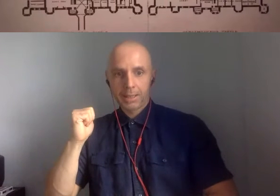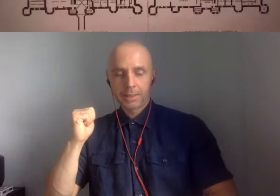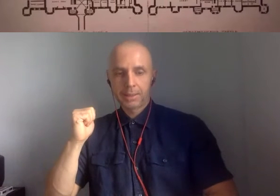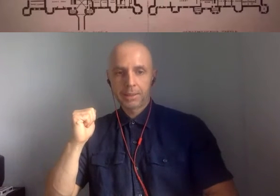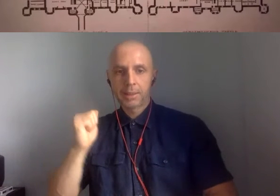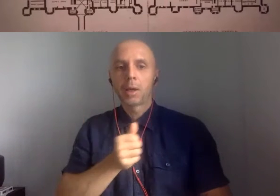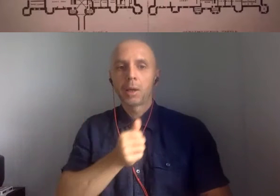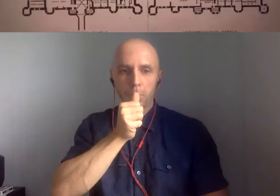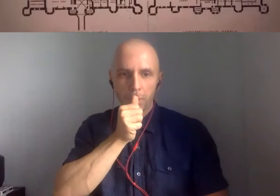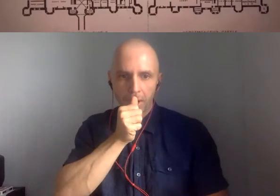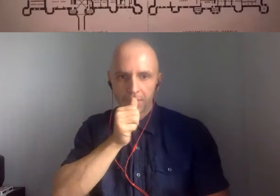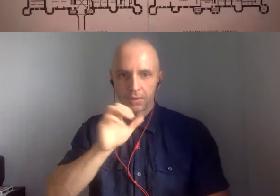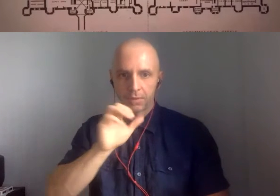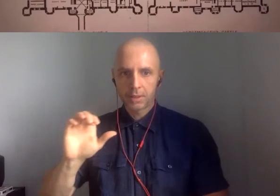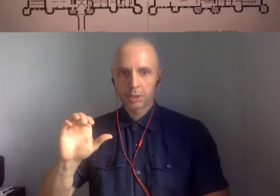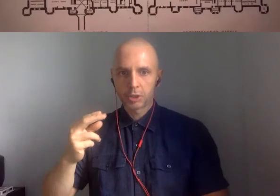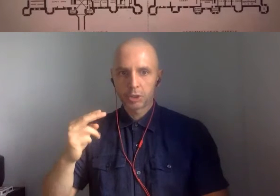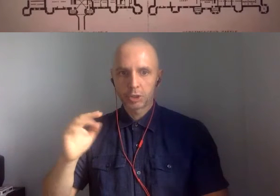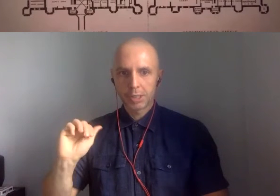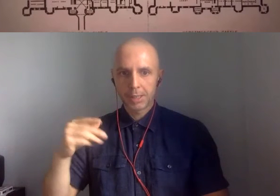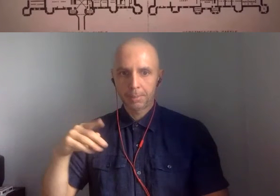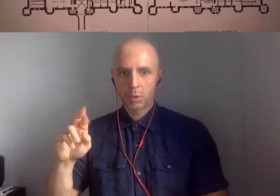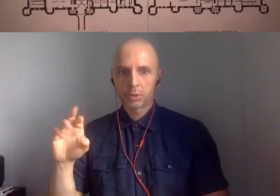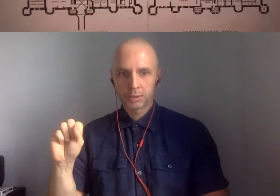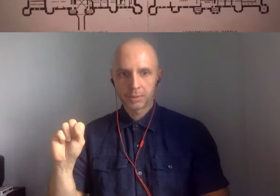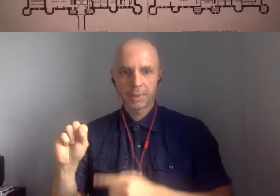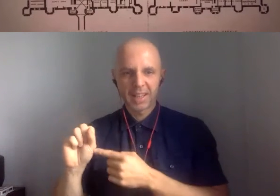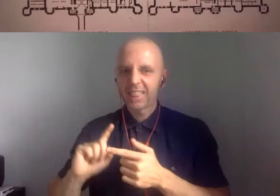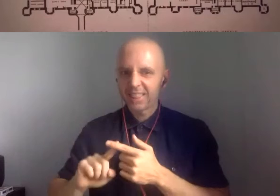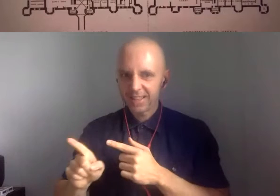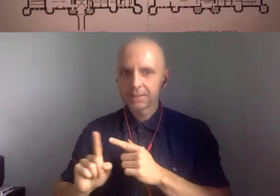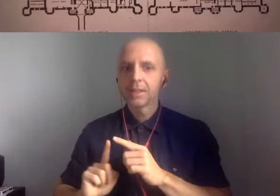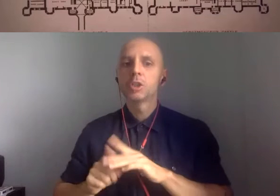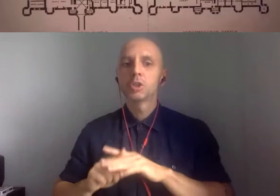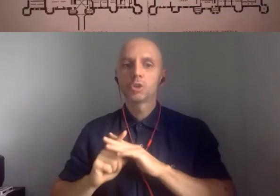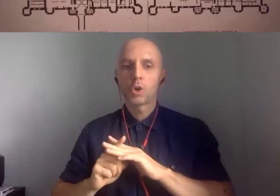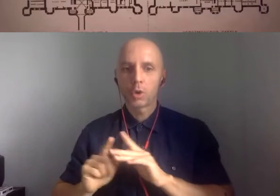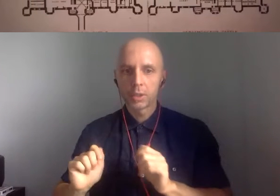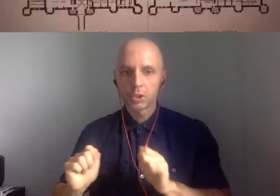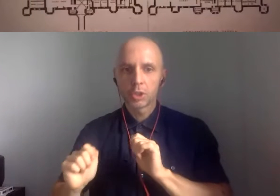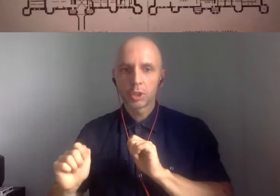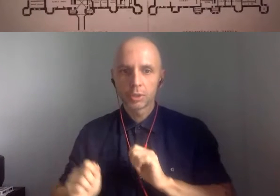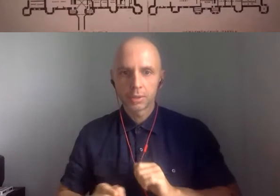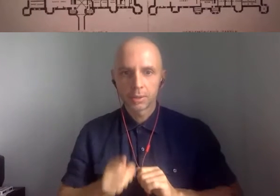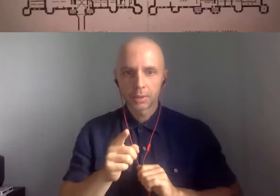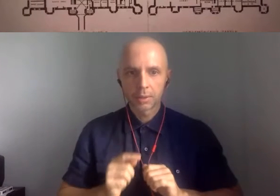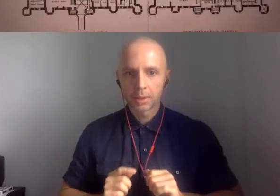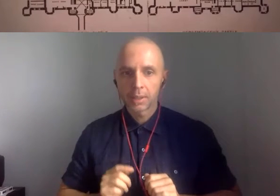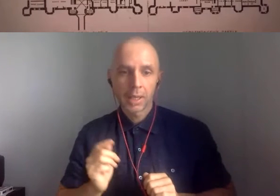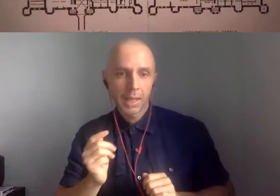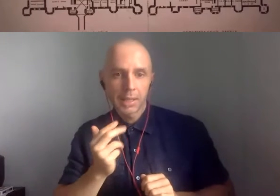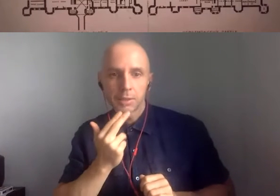things like best bedchamber, great parlour, little parlour,